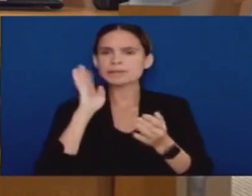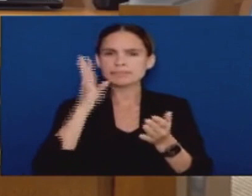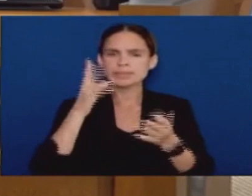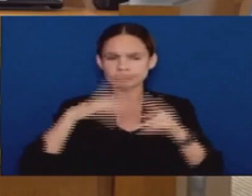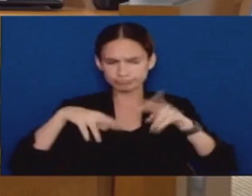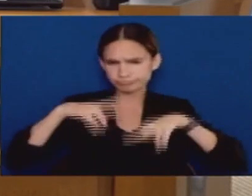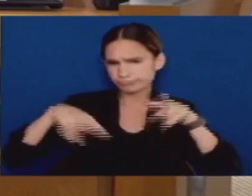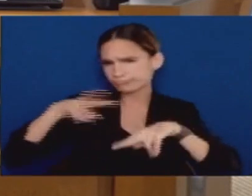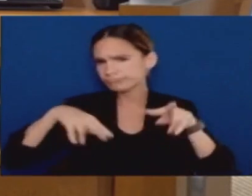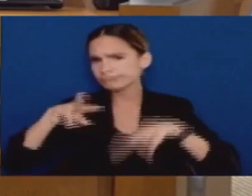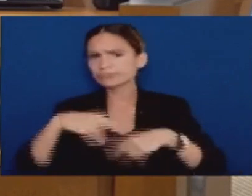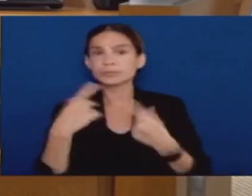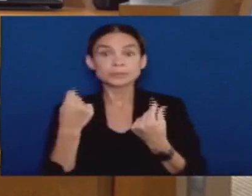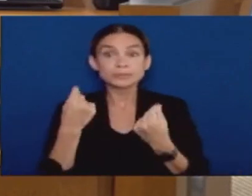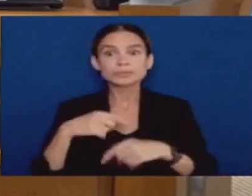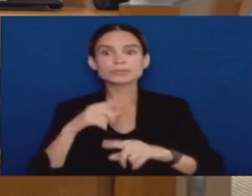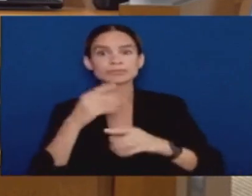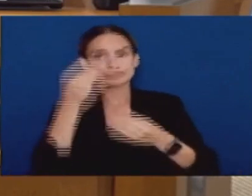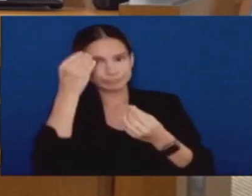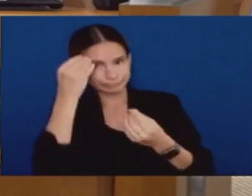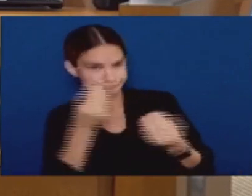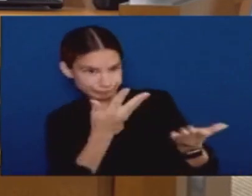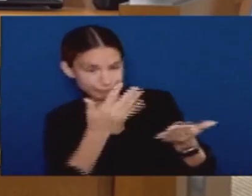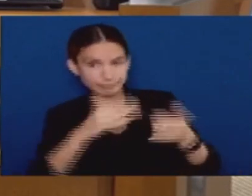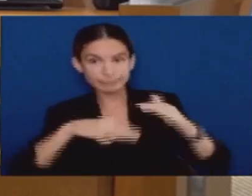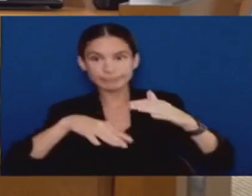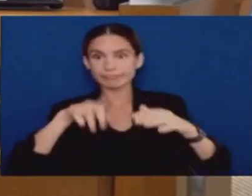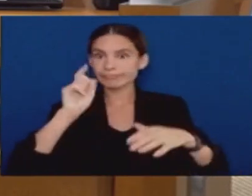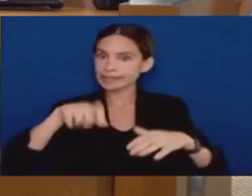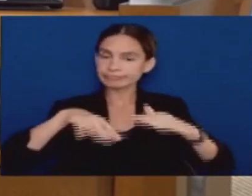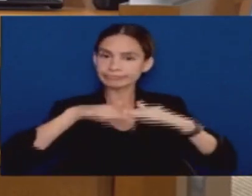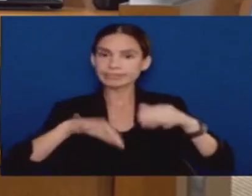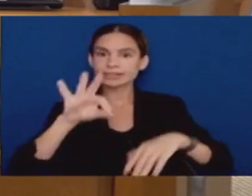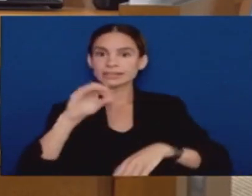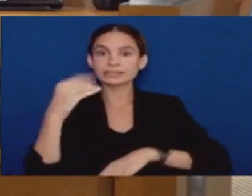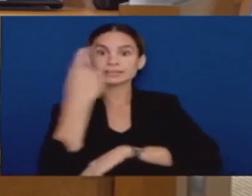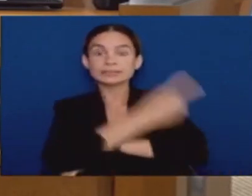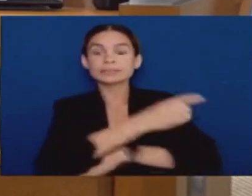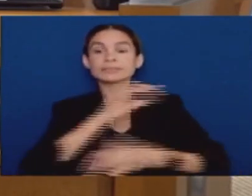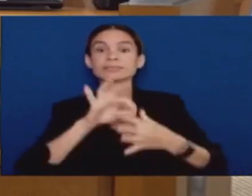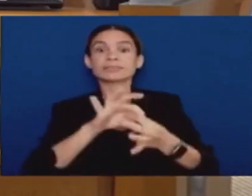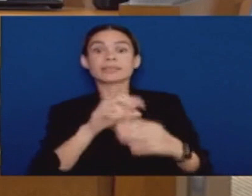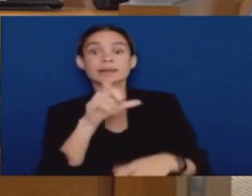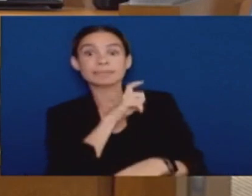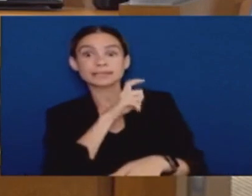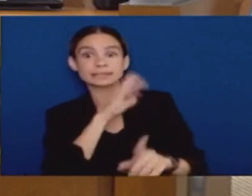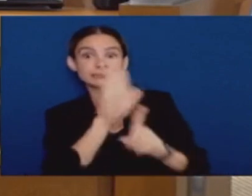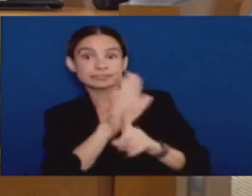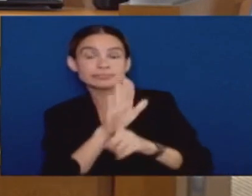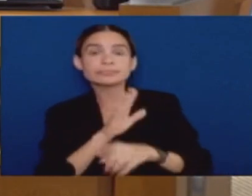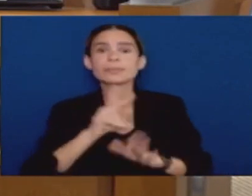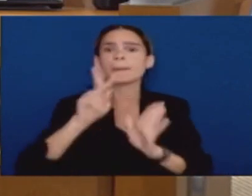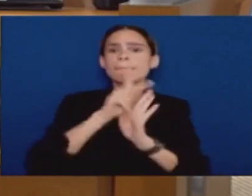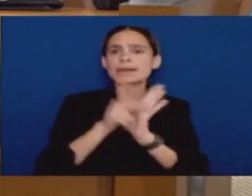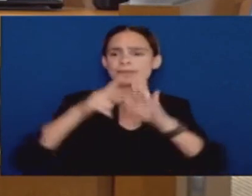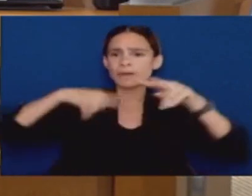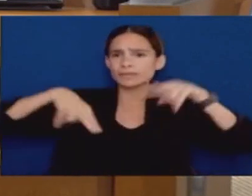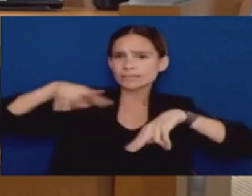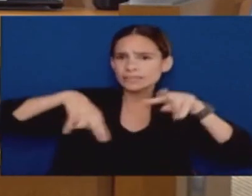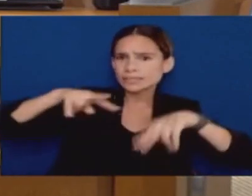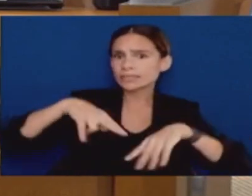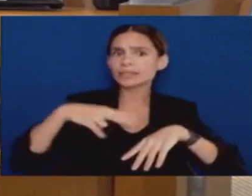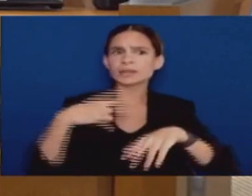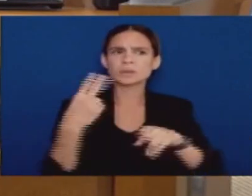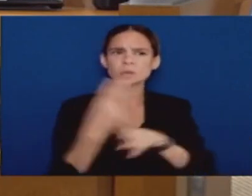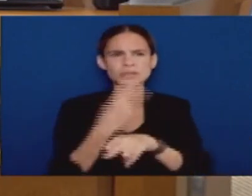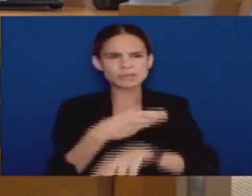would cover policing, policy and oversight, including use of force, community policing and crime reduction,